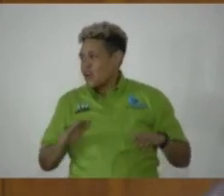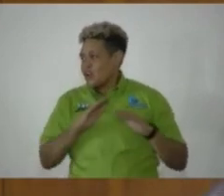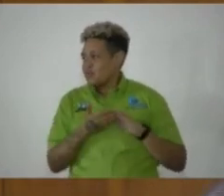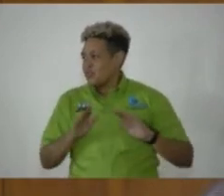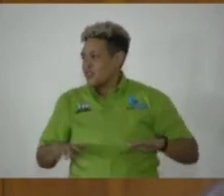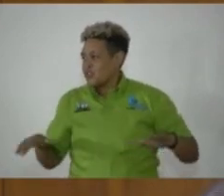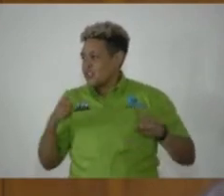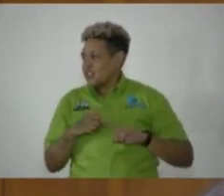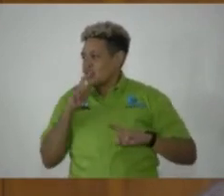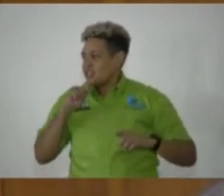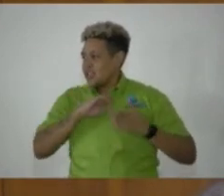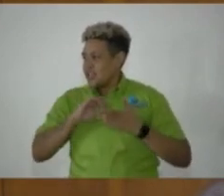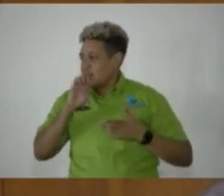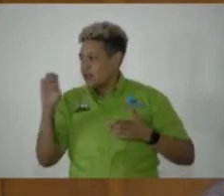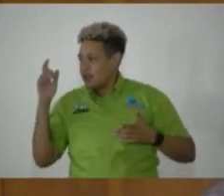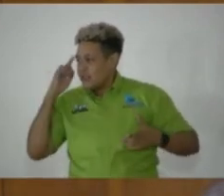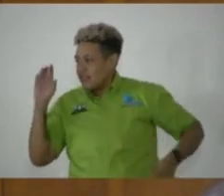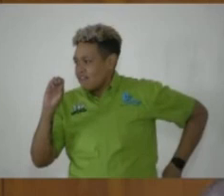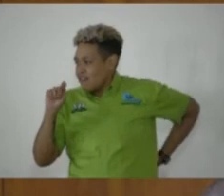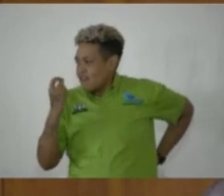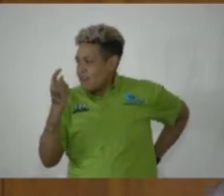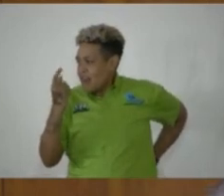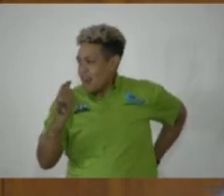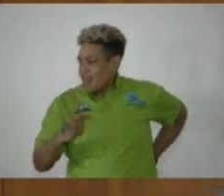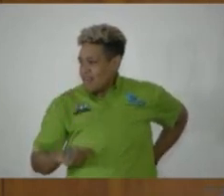children to St. Thomas Eastern for October the 11th?